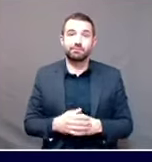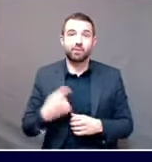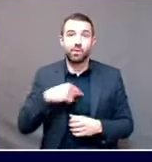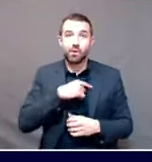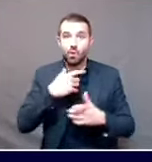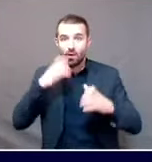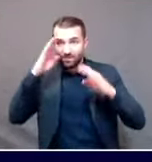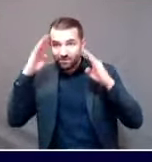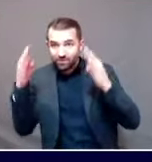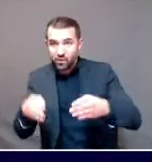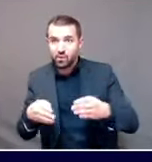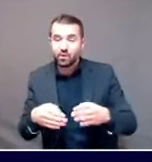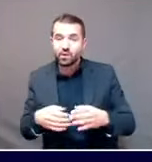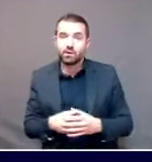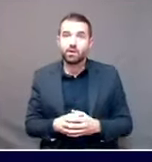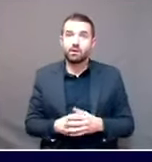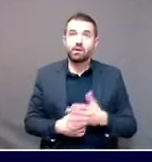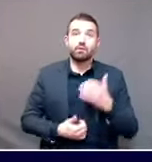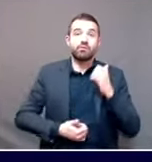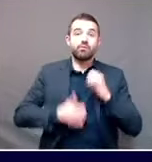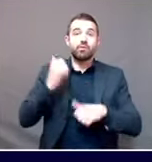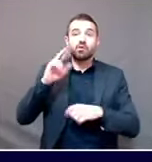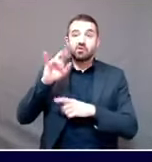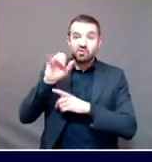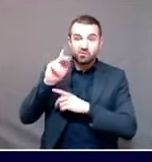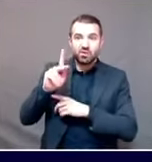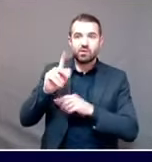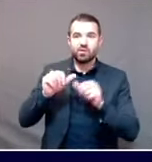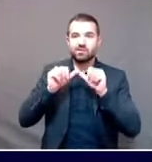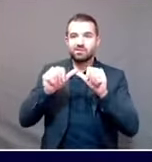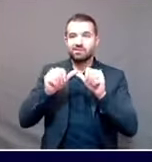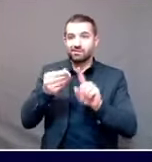so we can focus on them. Thank you.